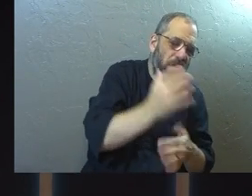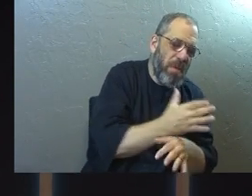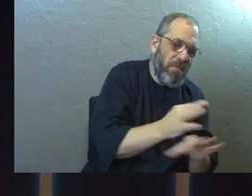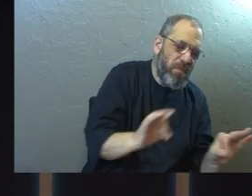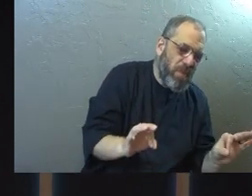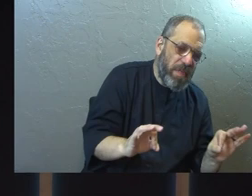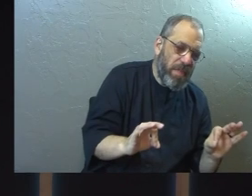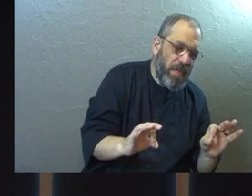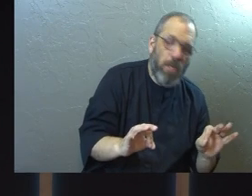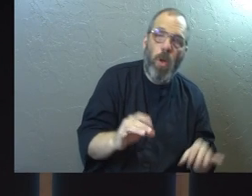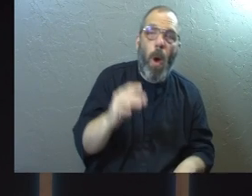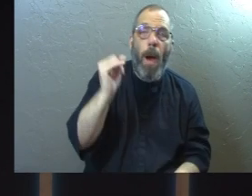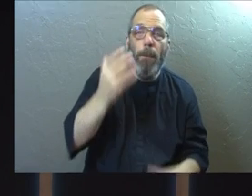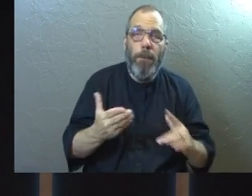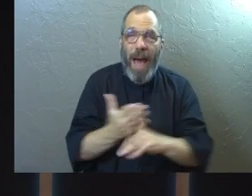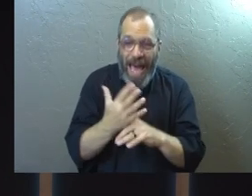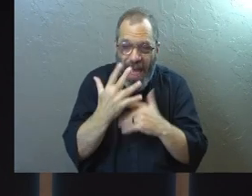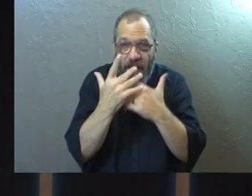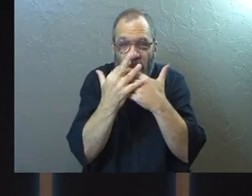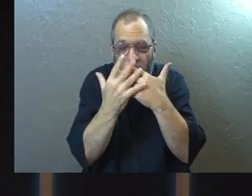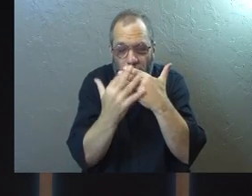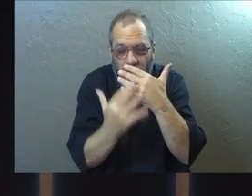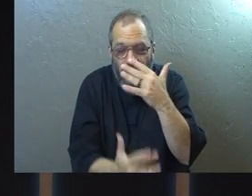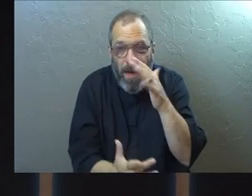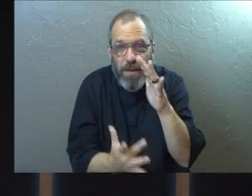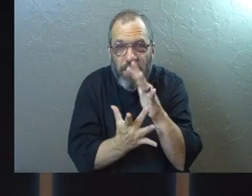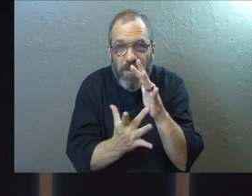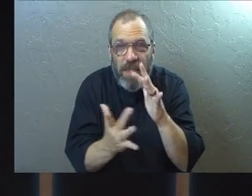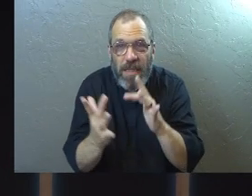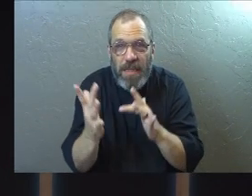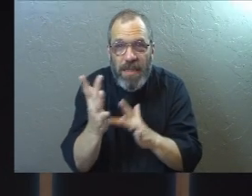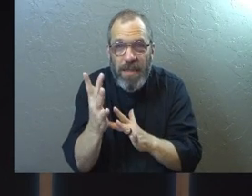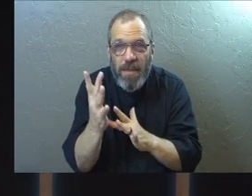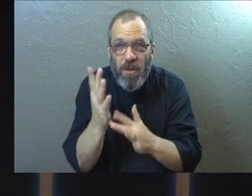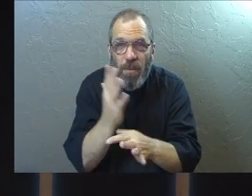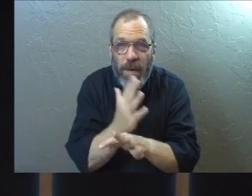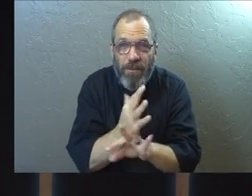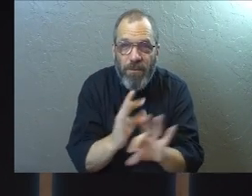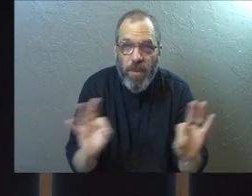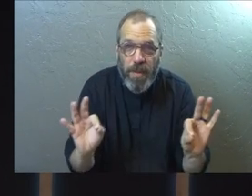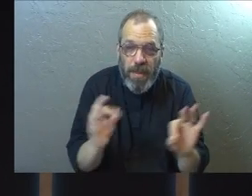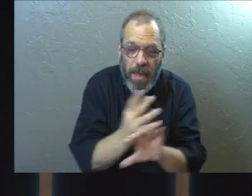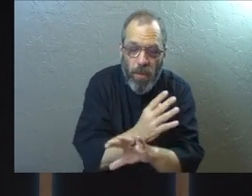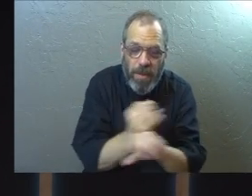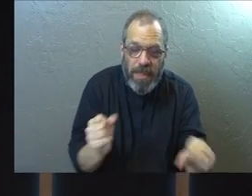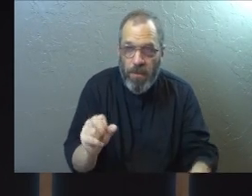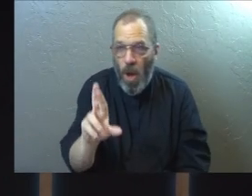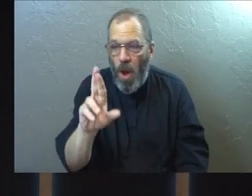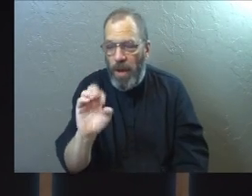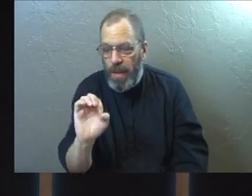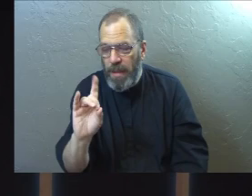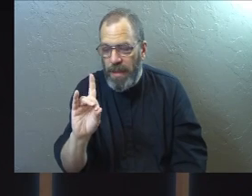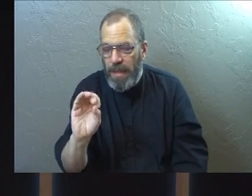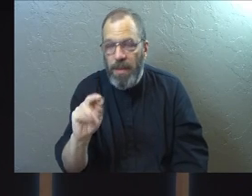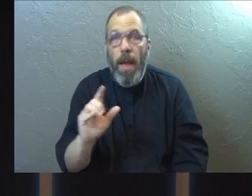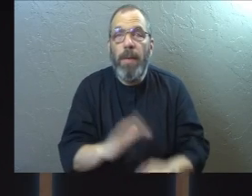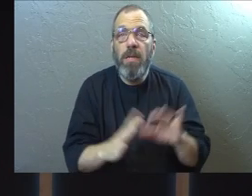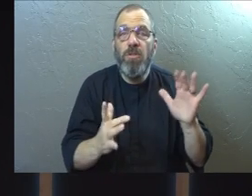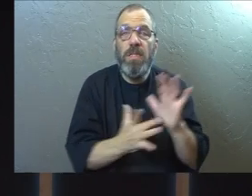set free and redeemed. It says, by the blood of Jesus, you've been set free and redeemed. Why? Because he had to bleed.